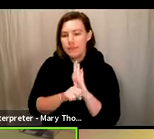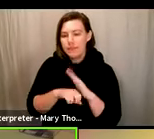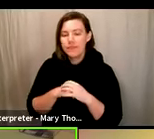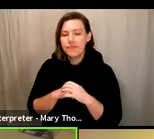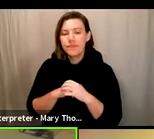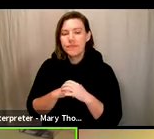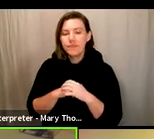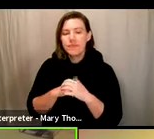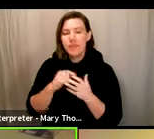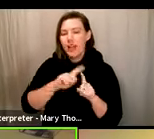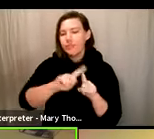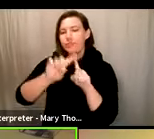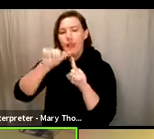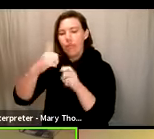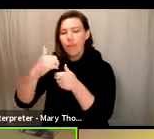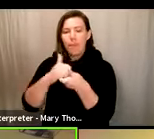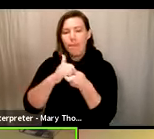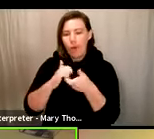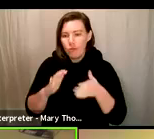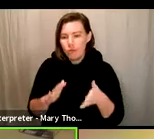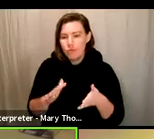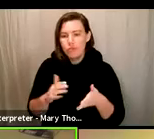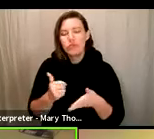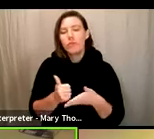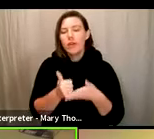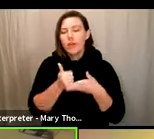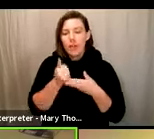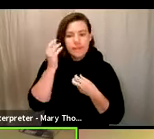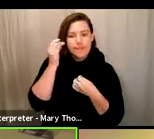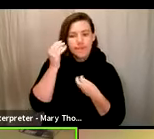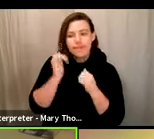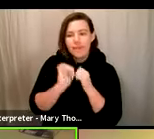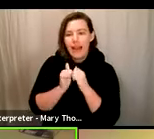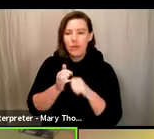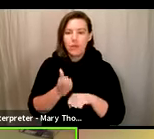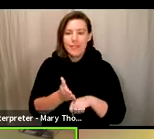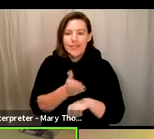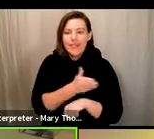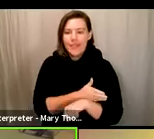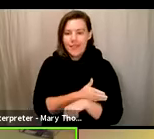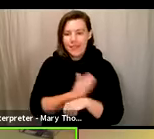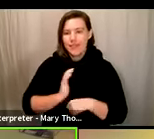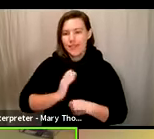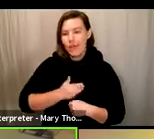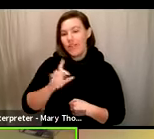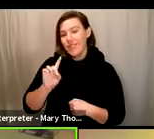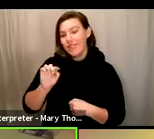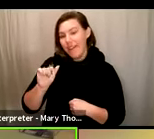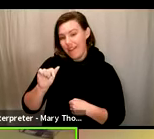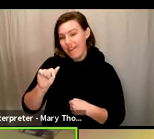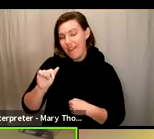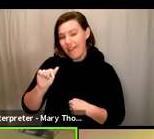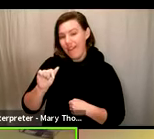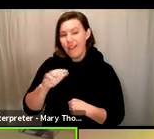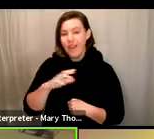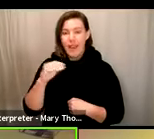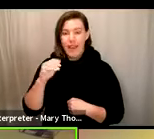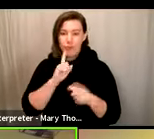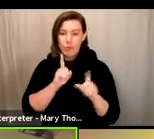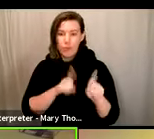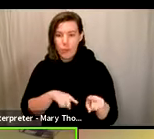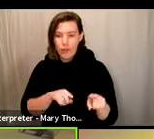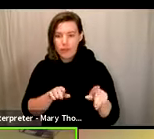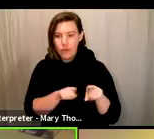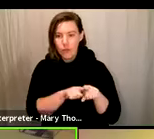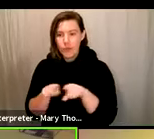to determine ways that we can enhance our data transmissions, and of course, our reporting as well. All of these signatures were verified